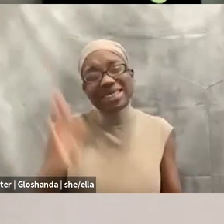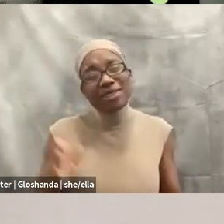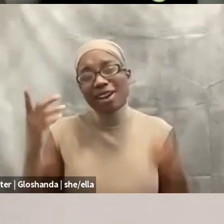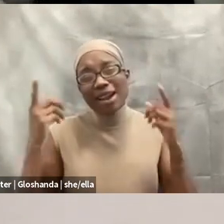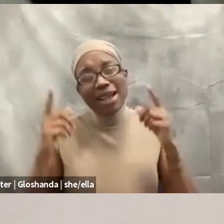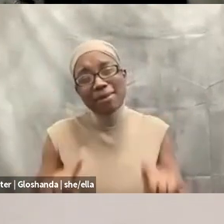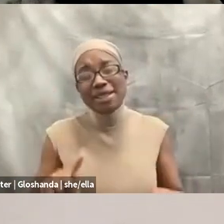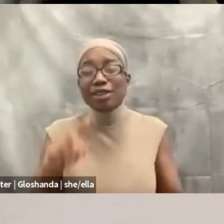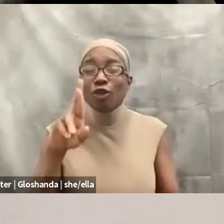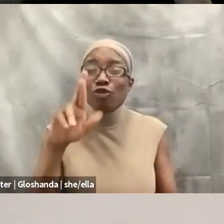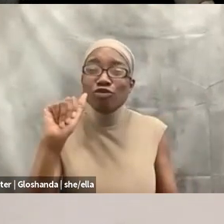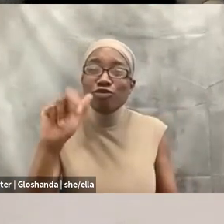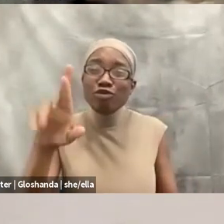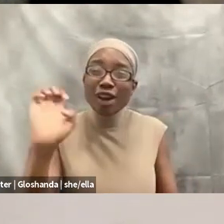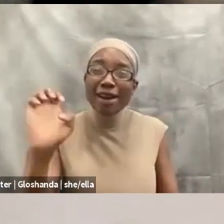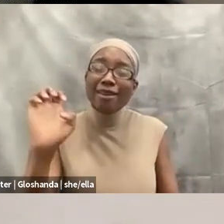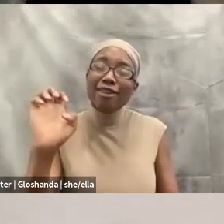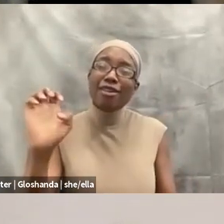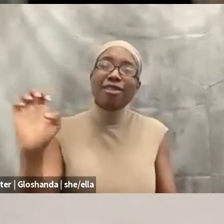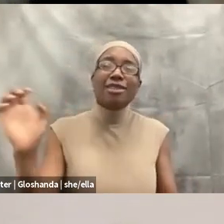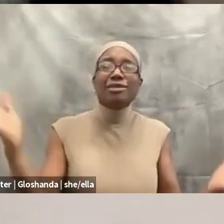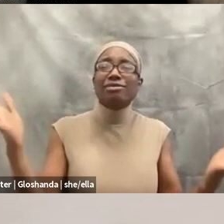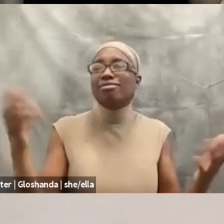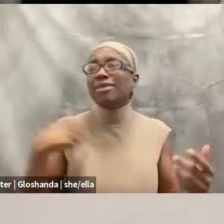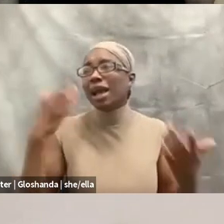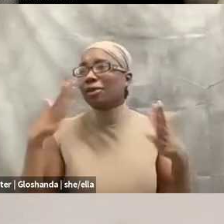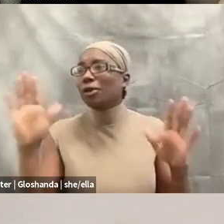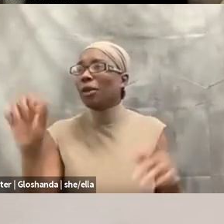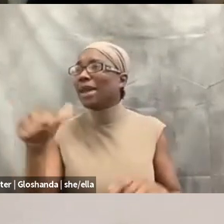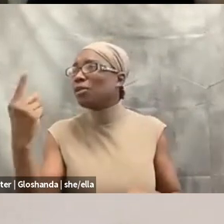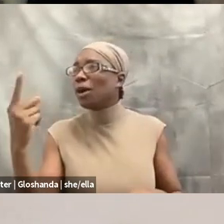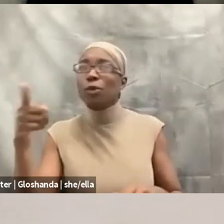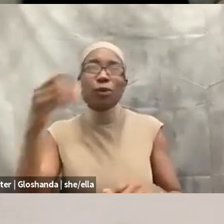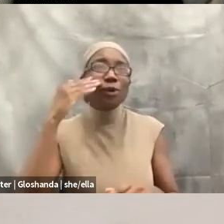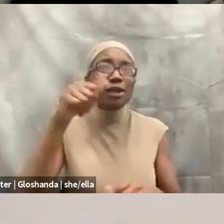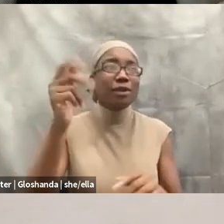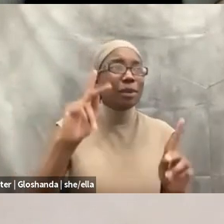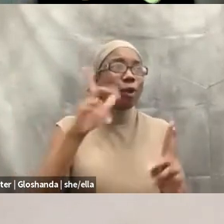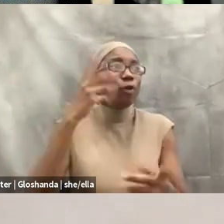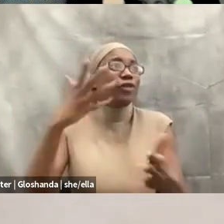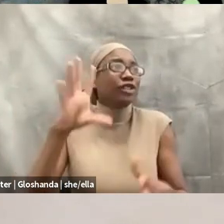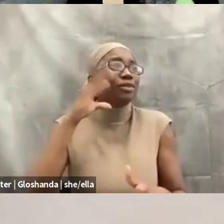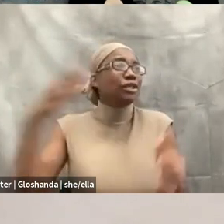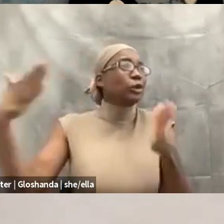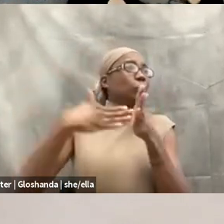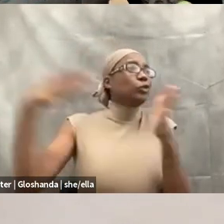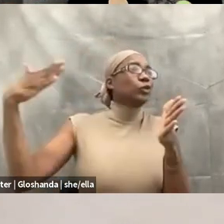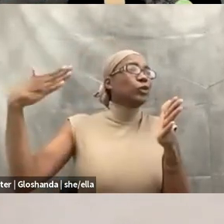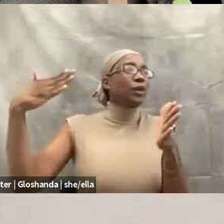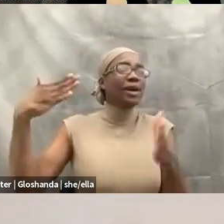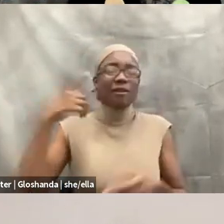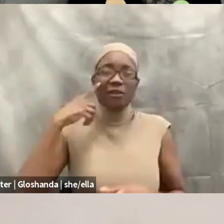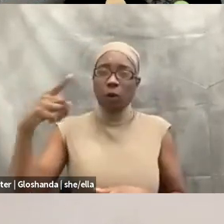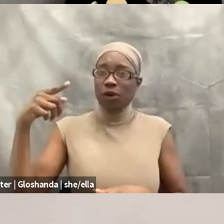It's so rare. Like nobody knows, I don't know anyone who knows anyone that's ever been sued, um, for like, for